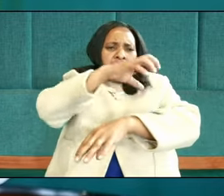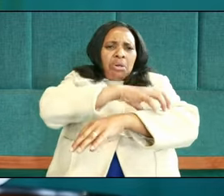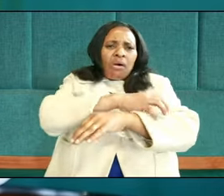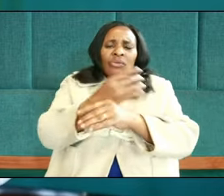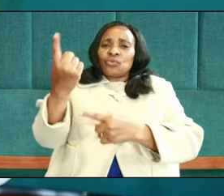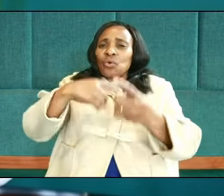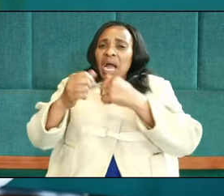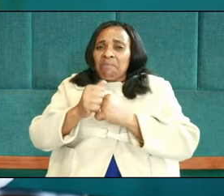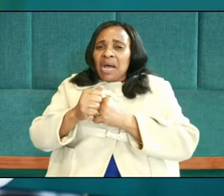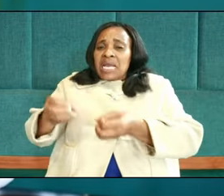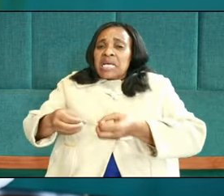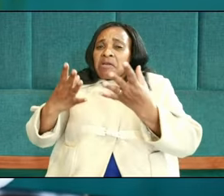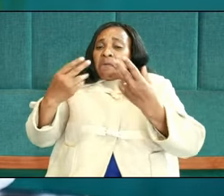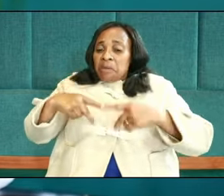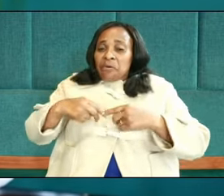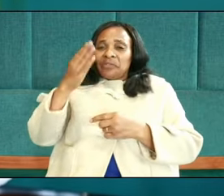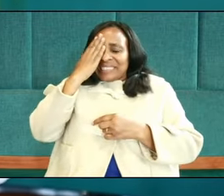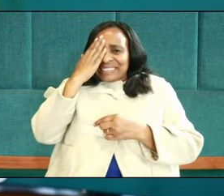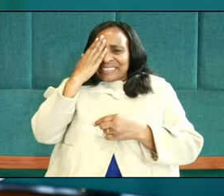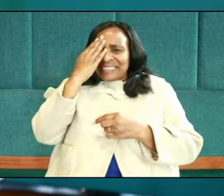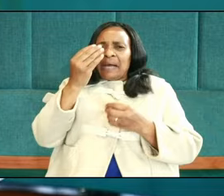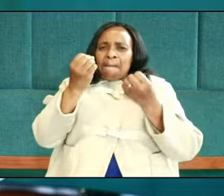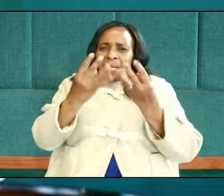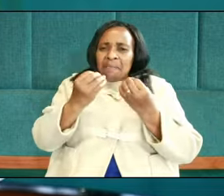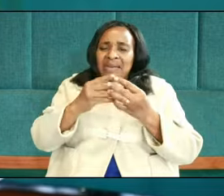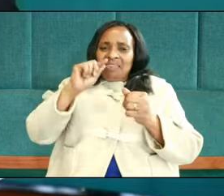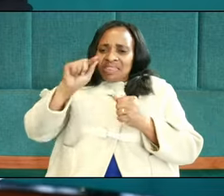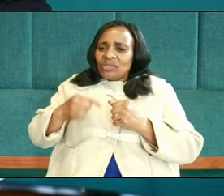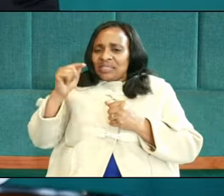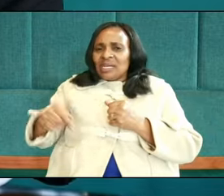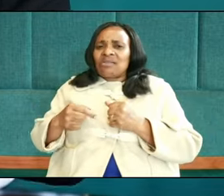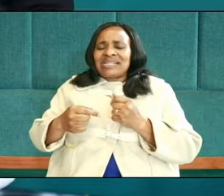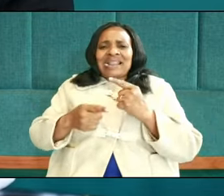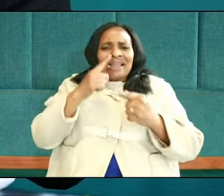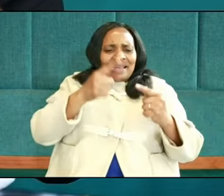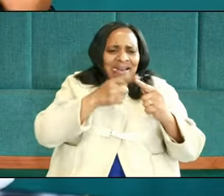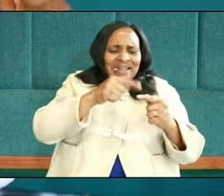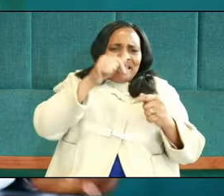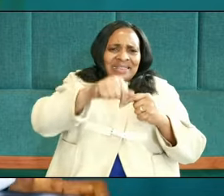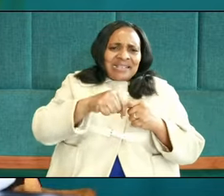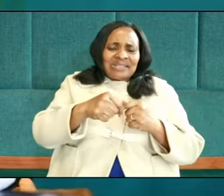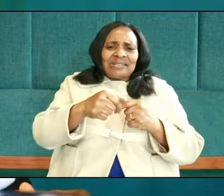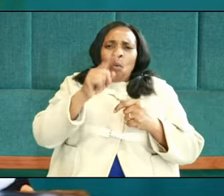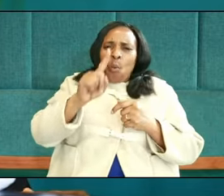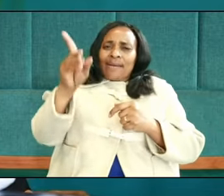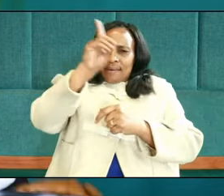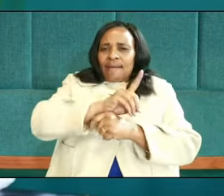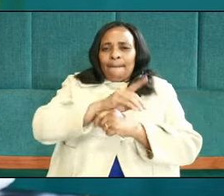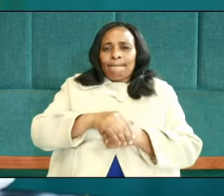the tribe of Israel, and several thousands were killed in that one day.